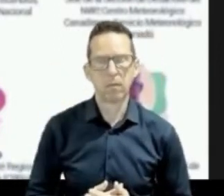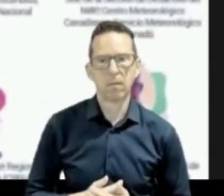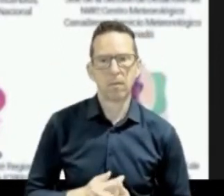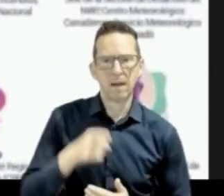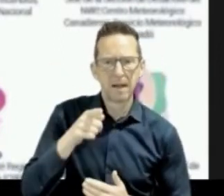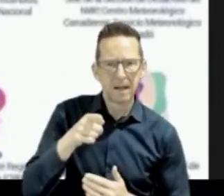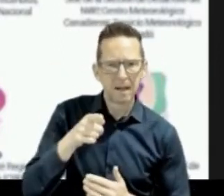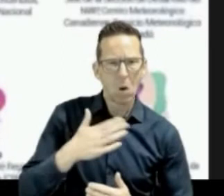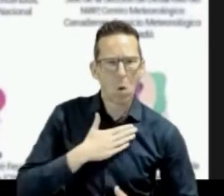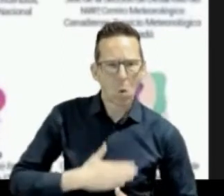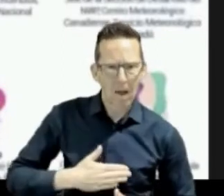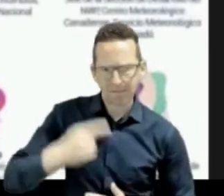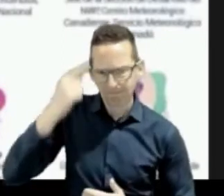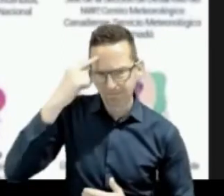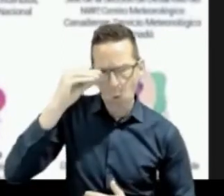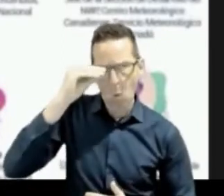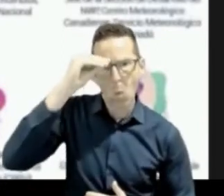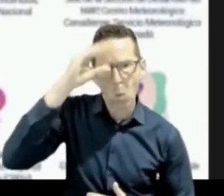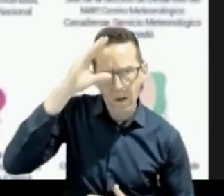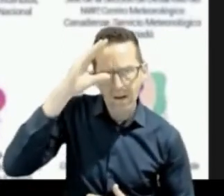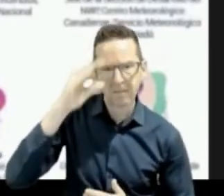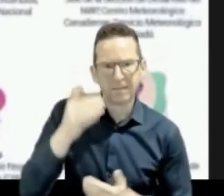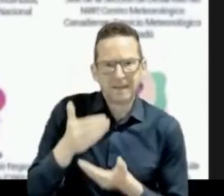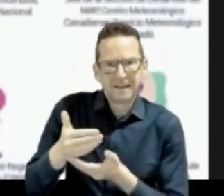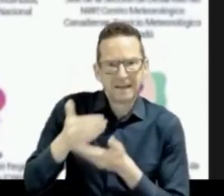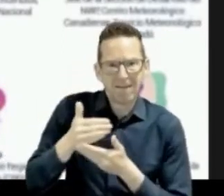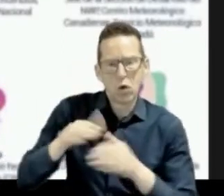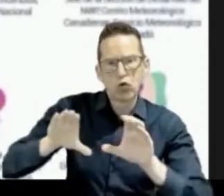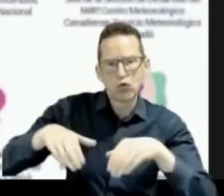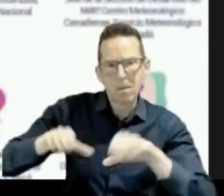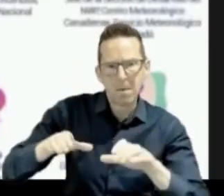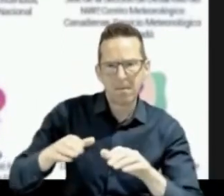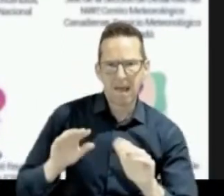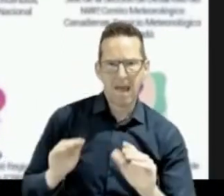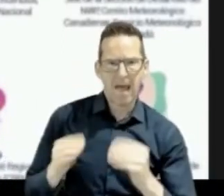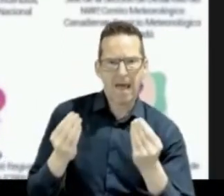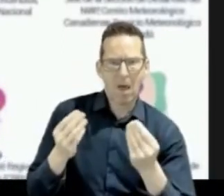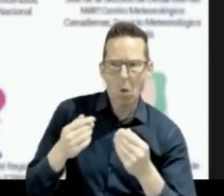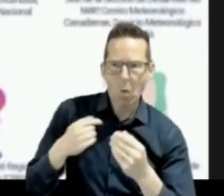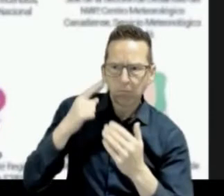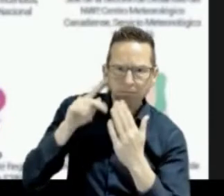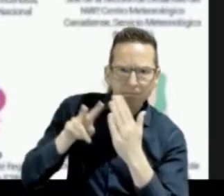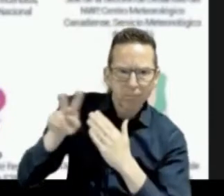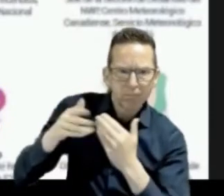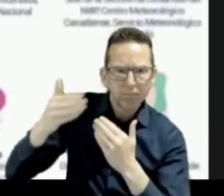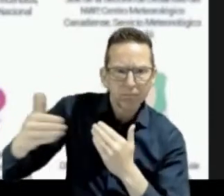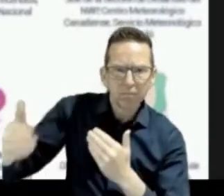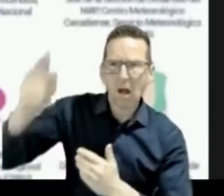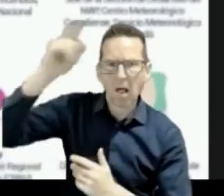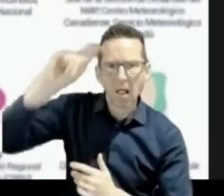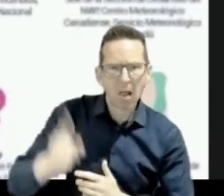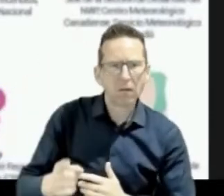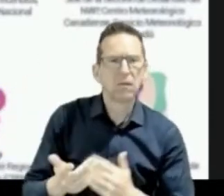and safety in the Caribbean. Unfortunately, because of a problem in her flight,